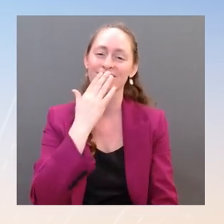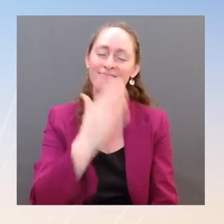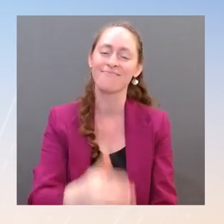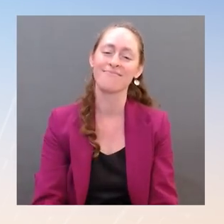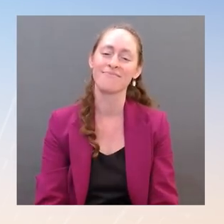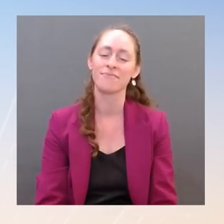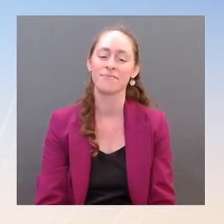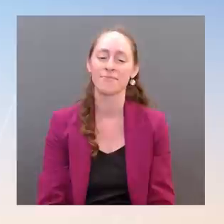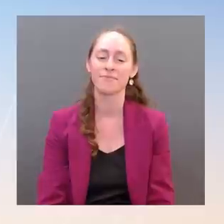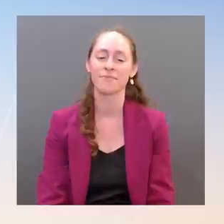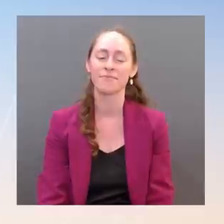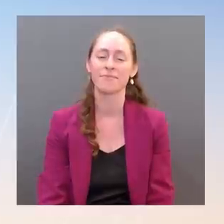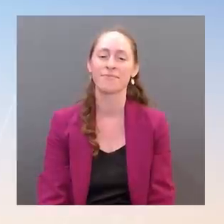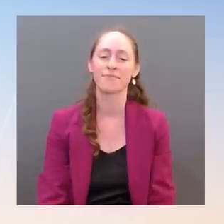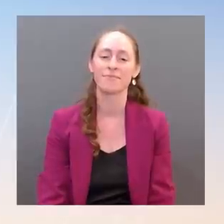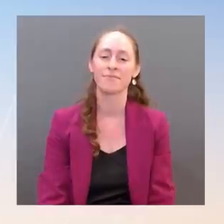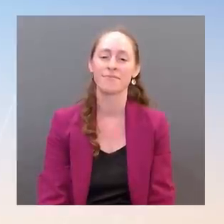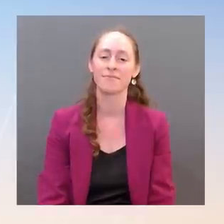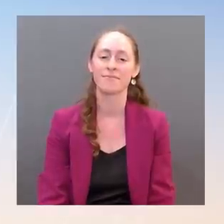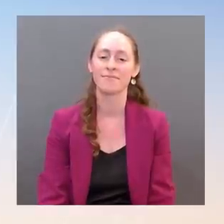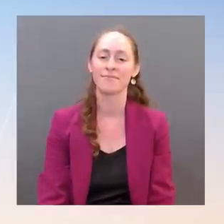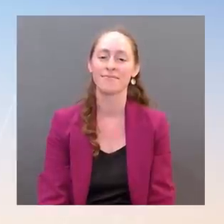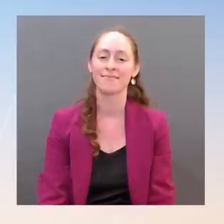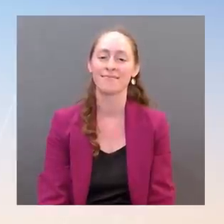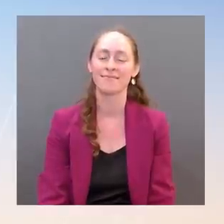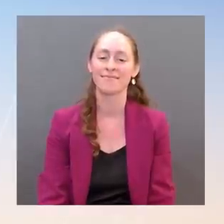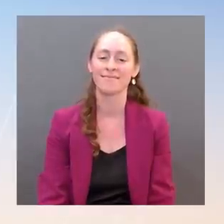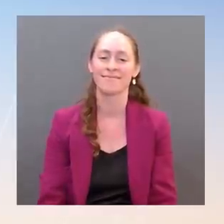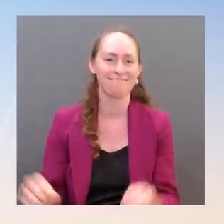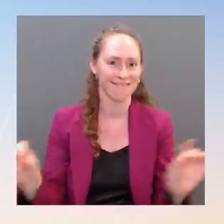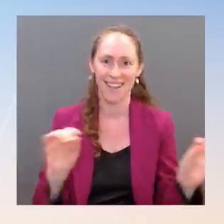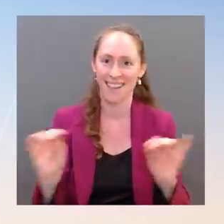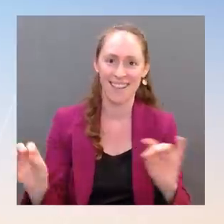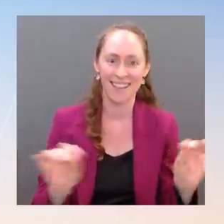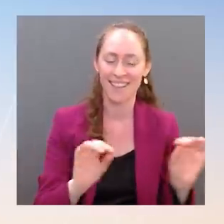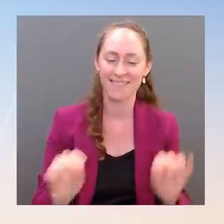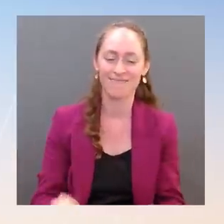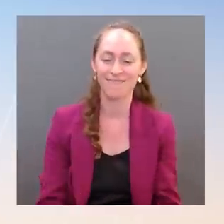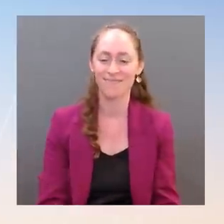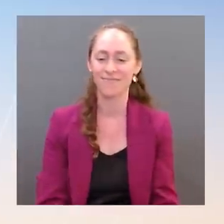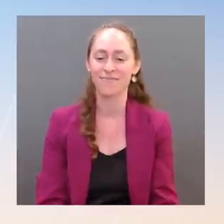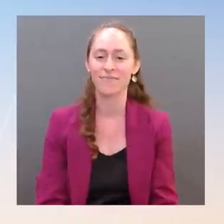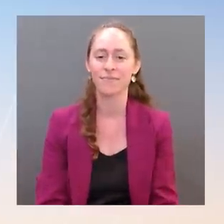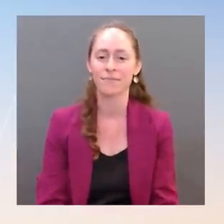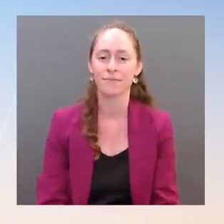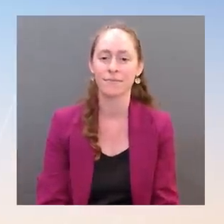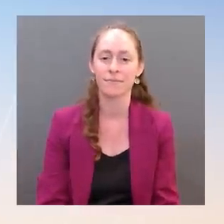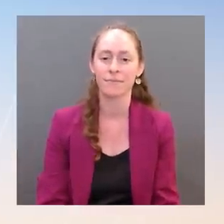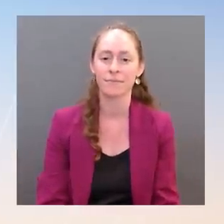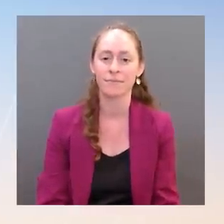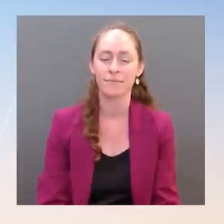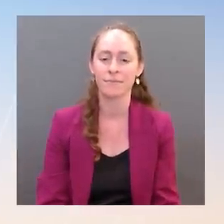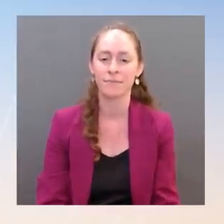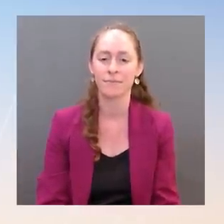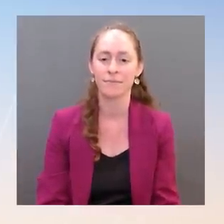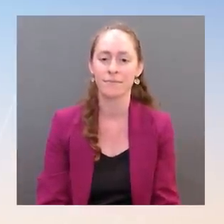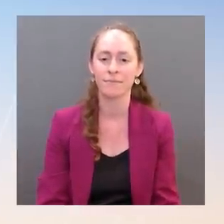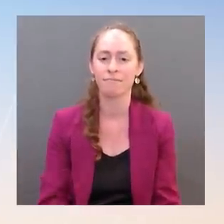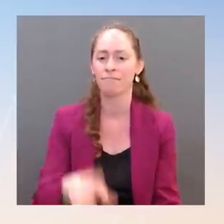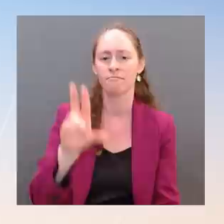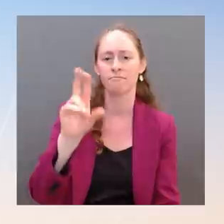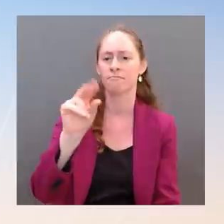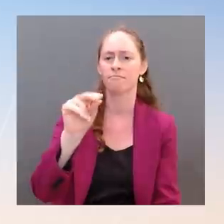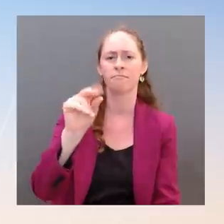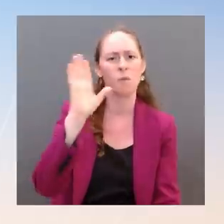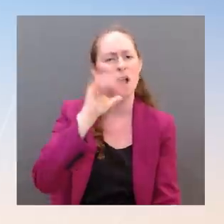DMZ? The You can ask Karine. The will not visit the DMZ. will not. He will not. The Why not visit the DMZ? The Not, just not on this